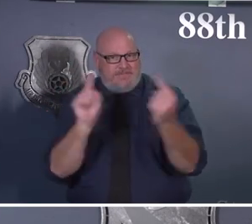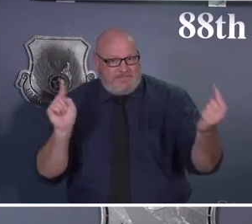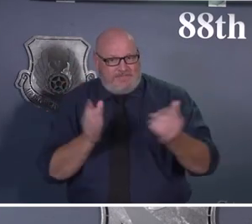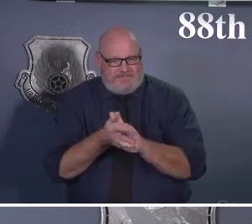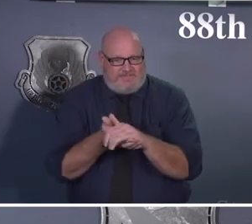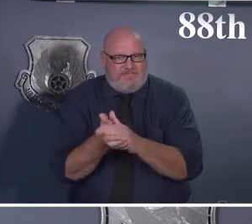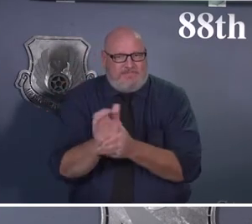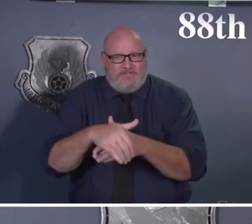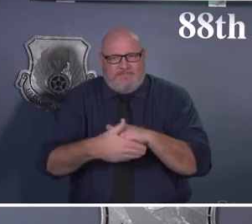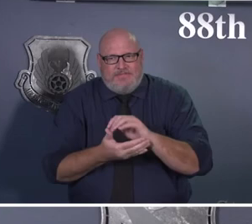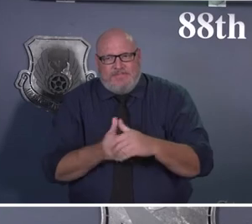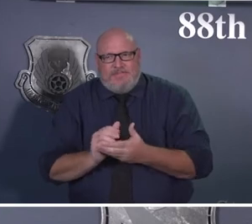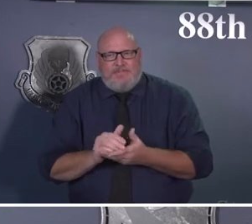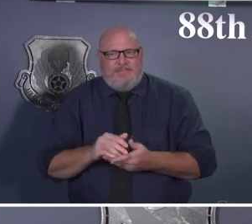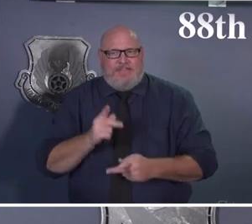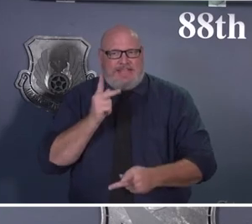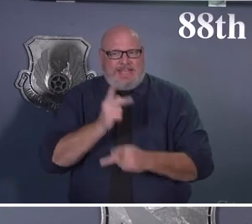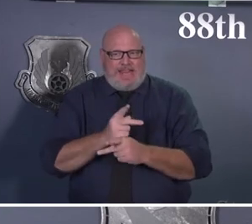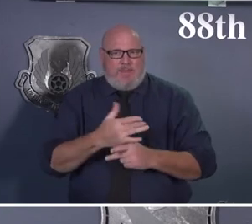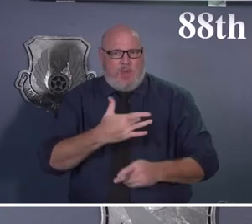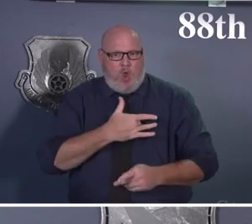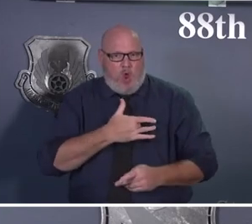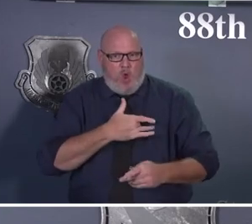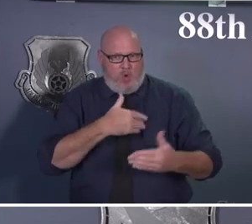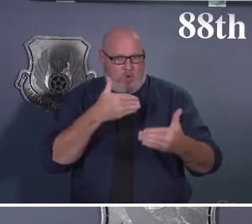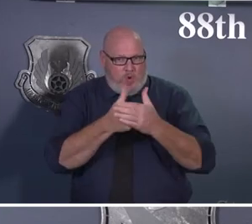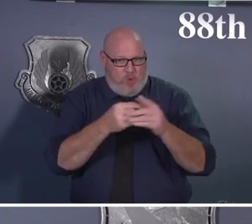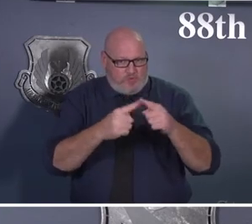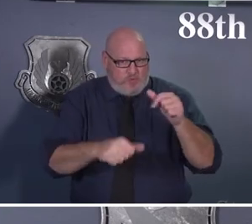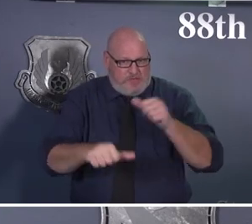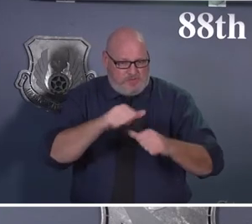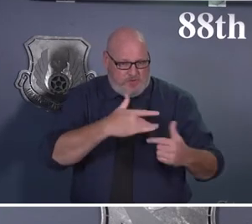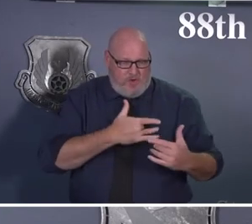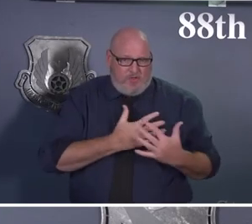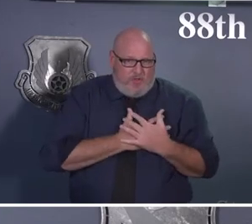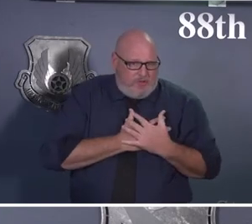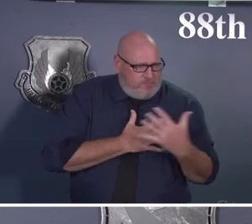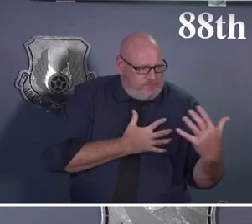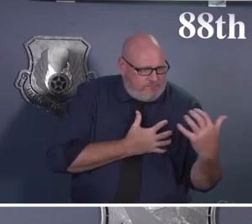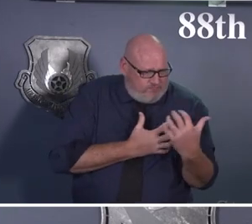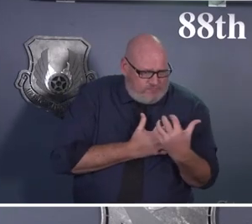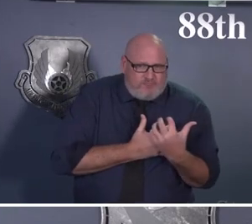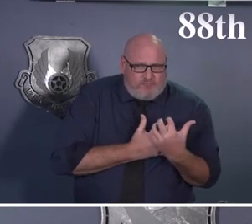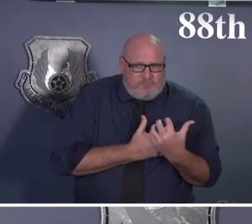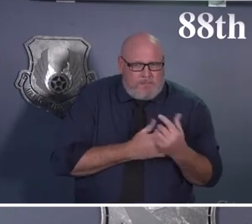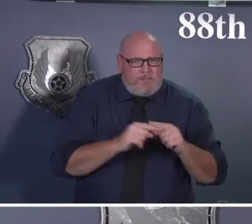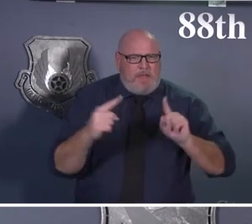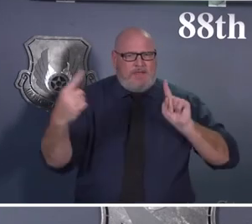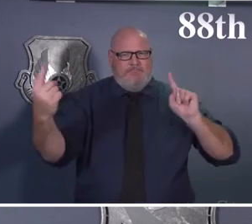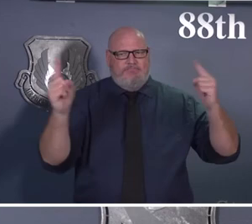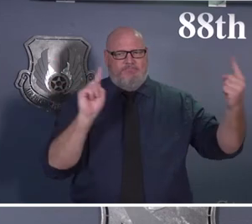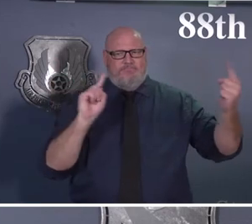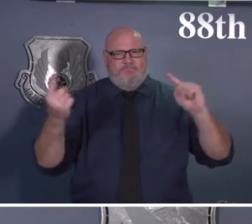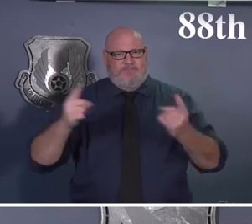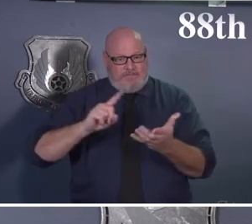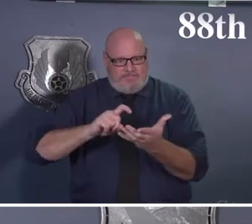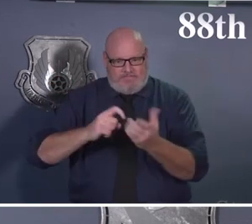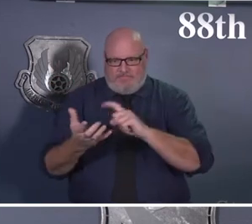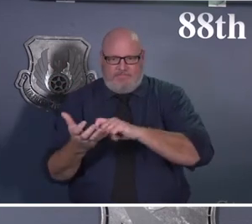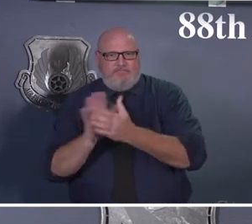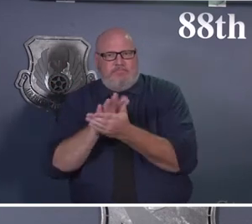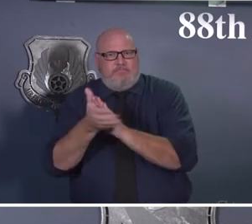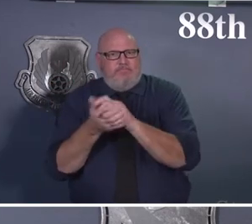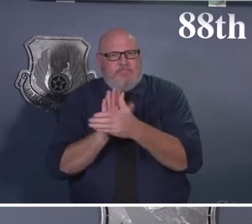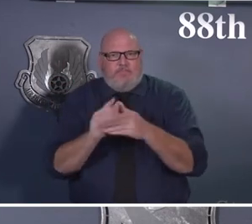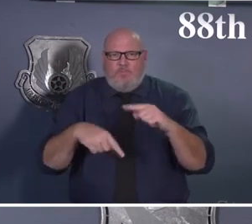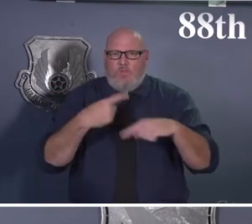socially connected. That's important to get us through this. Practice good hygiene. Keep those hand sanitizers around. Wash